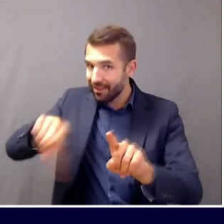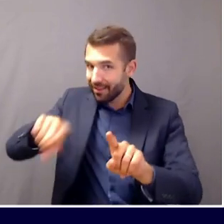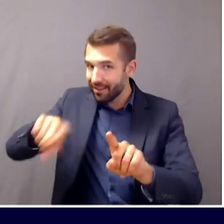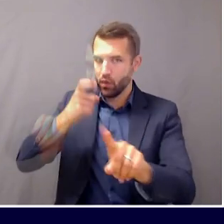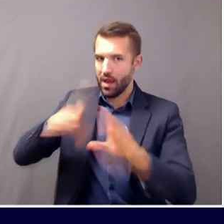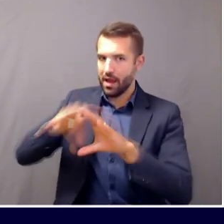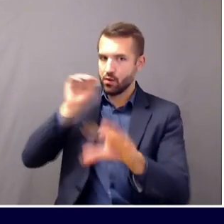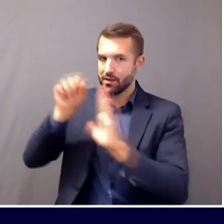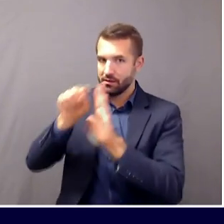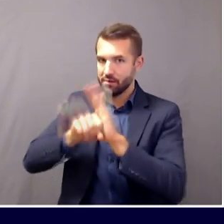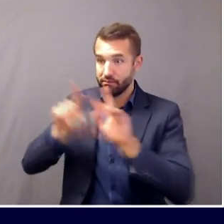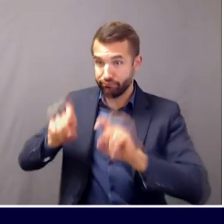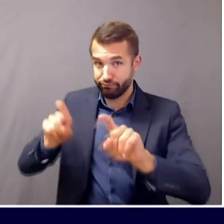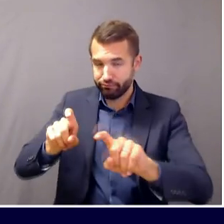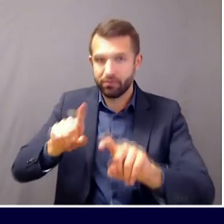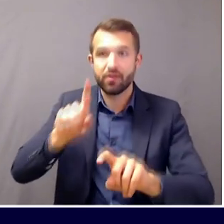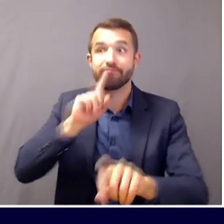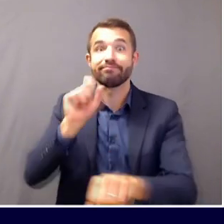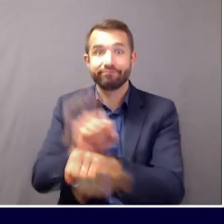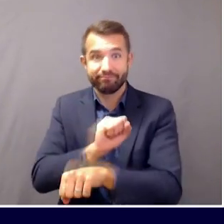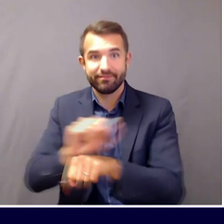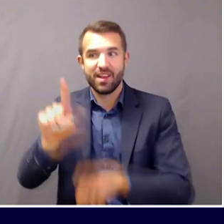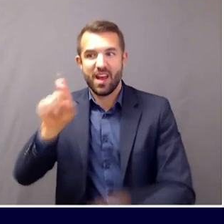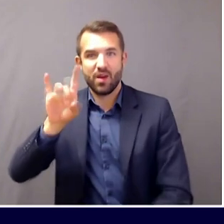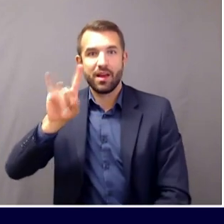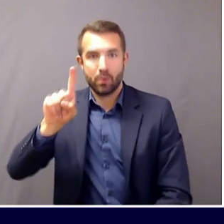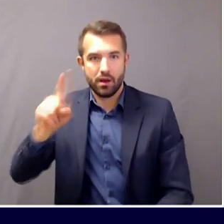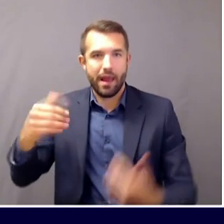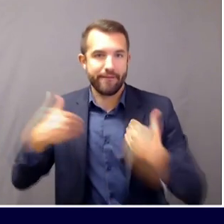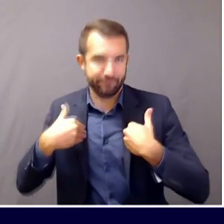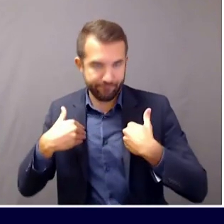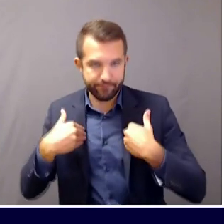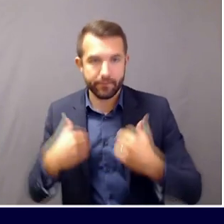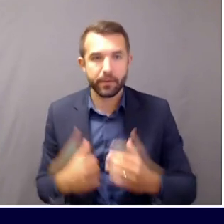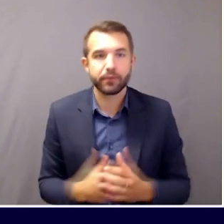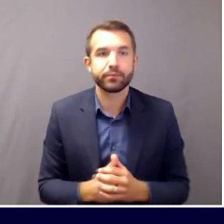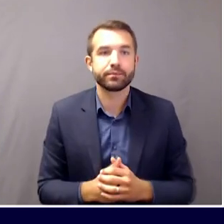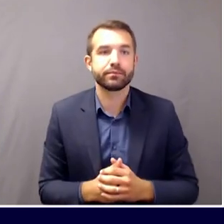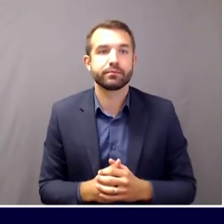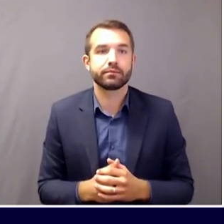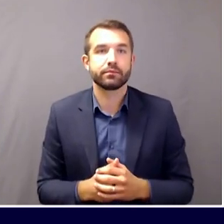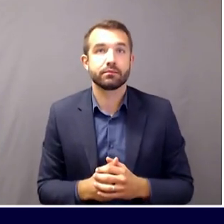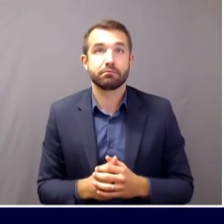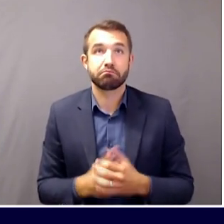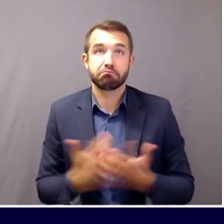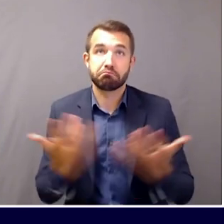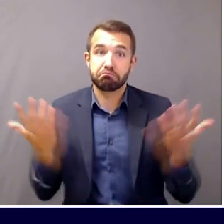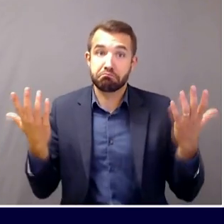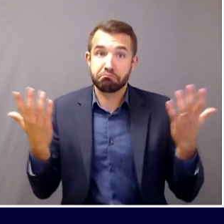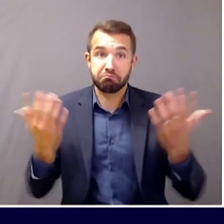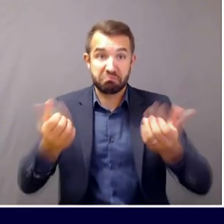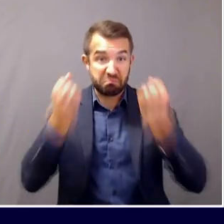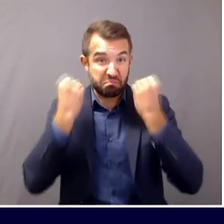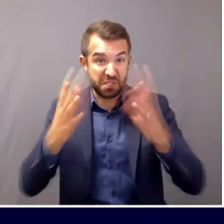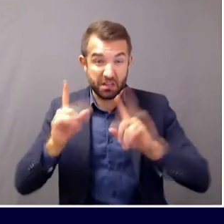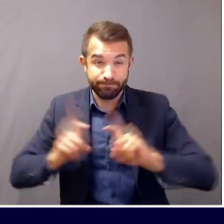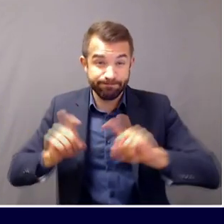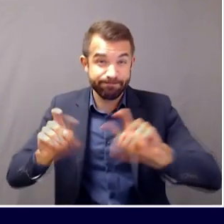181 of those 3,825 results have been positive.